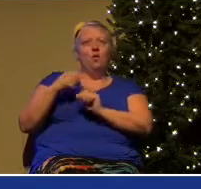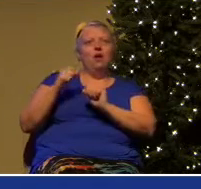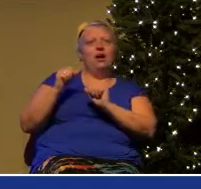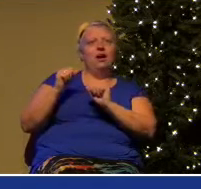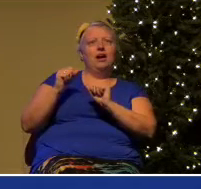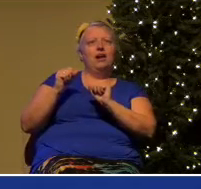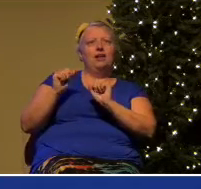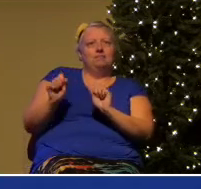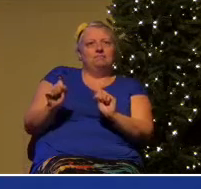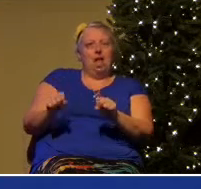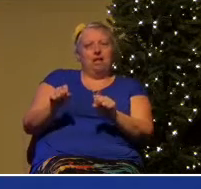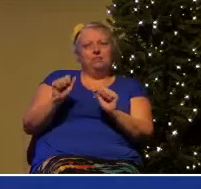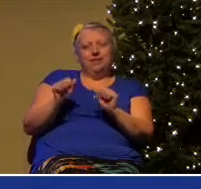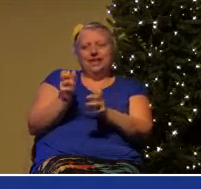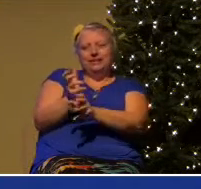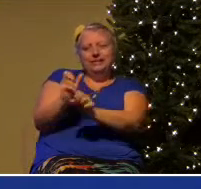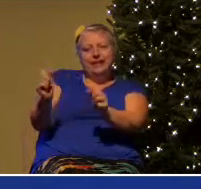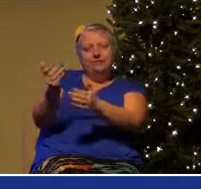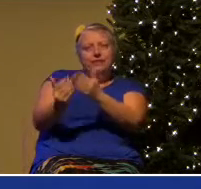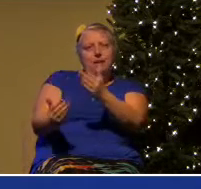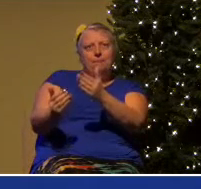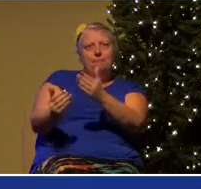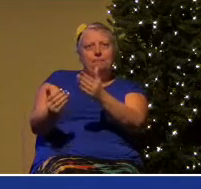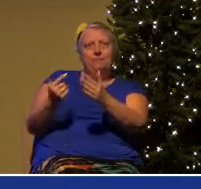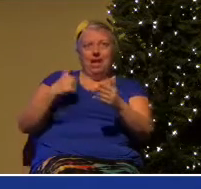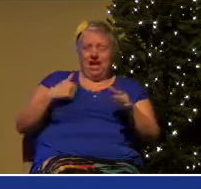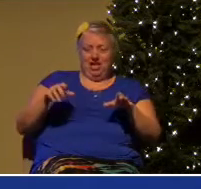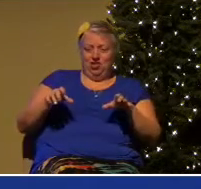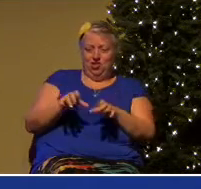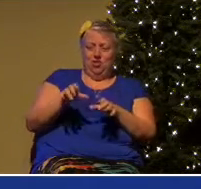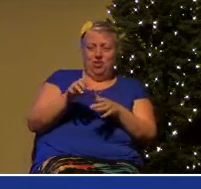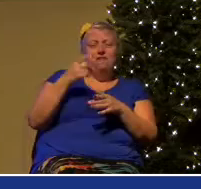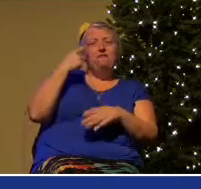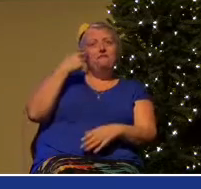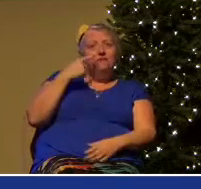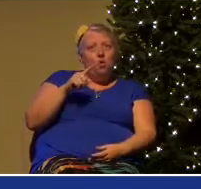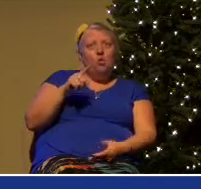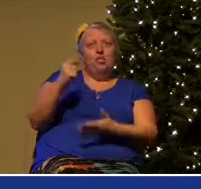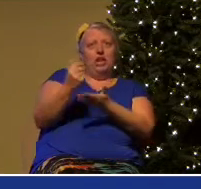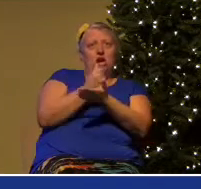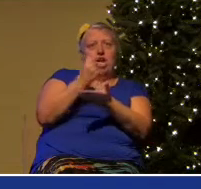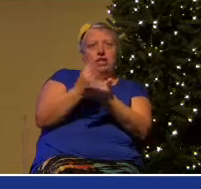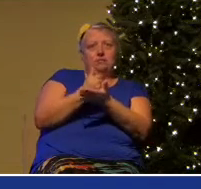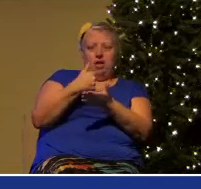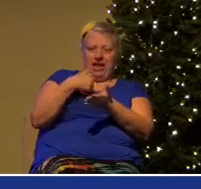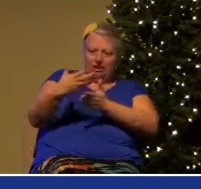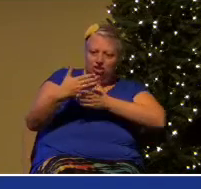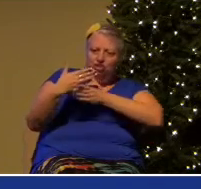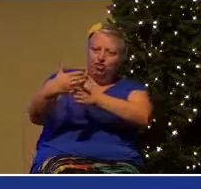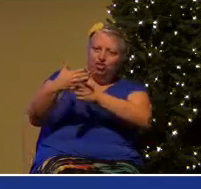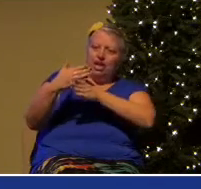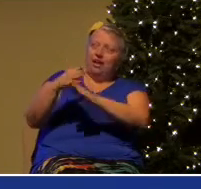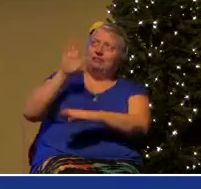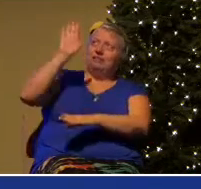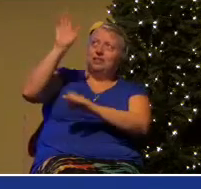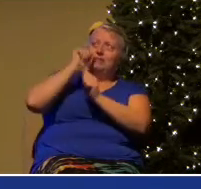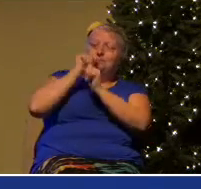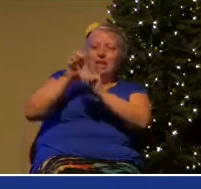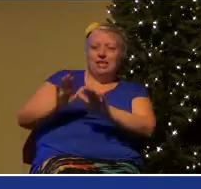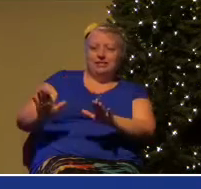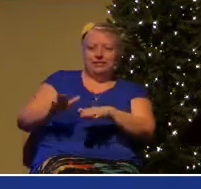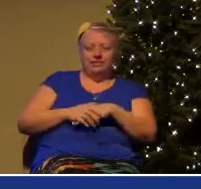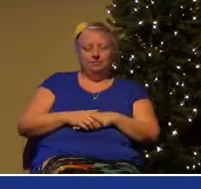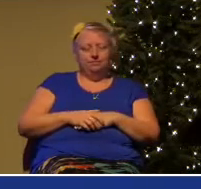for the sake of the gospel that I may share its blessings. So, in a changing